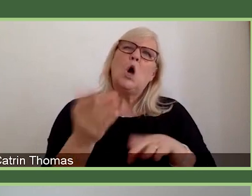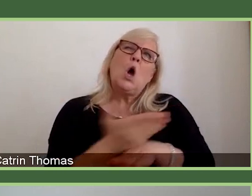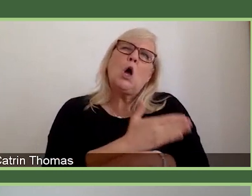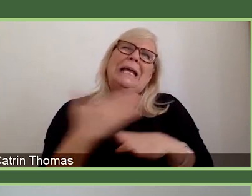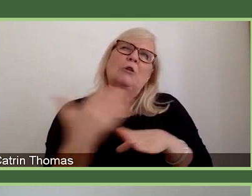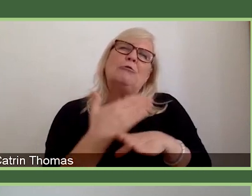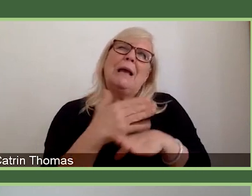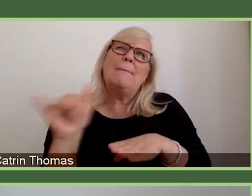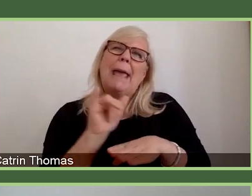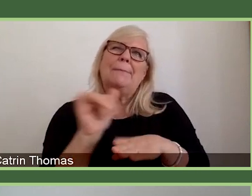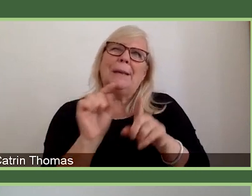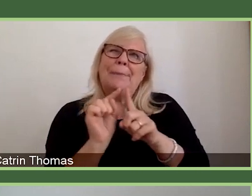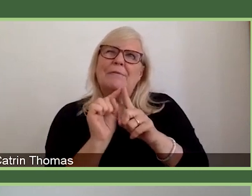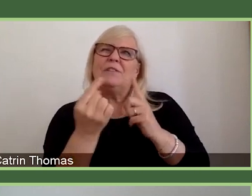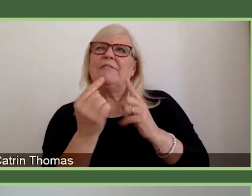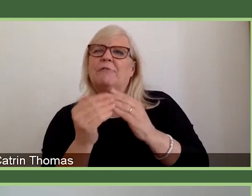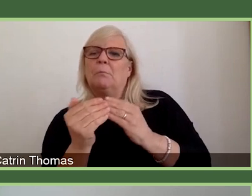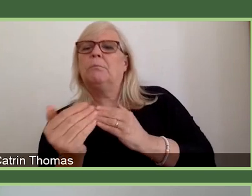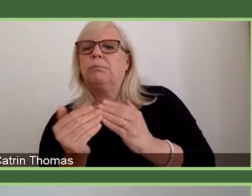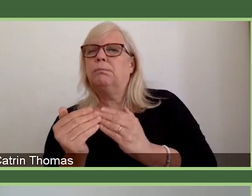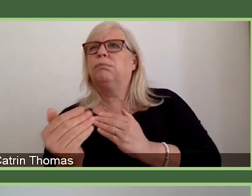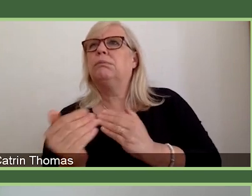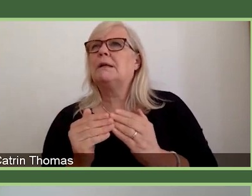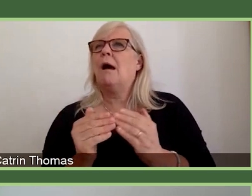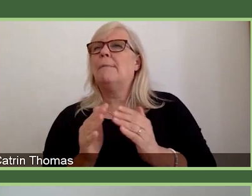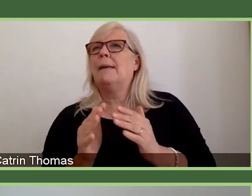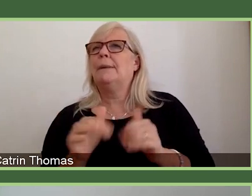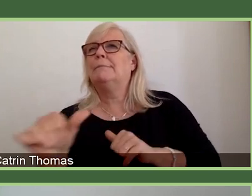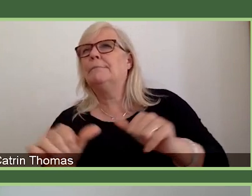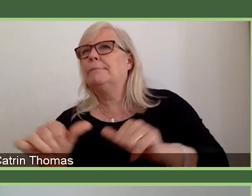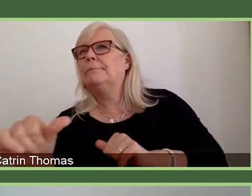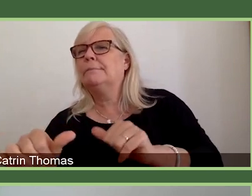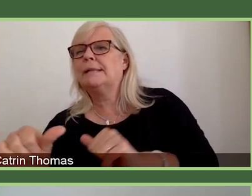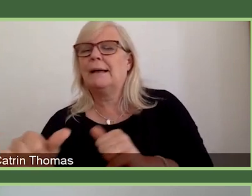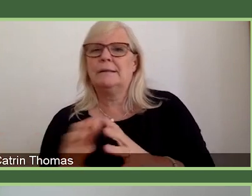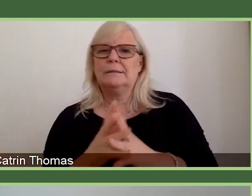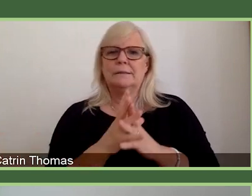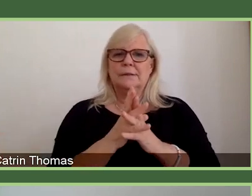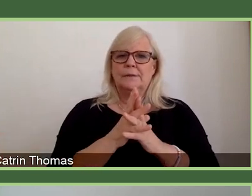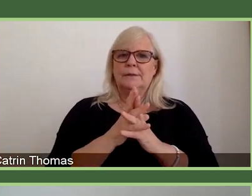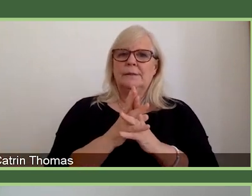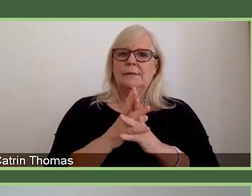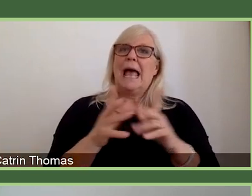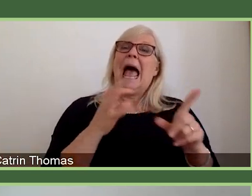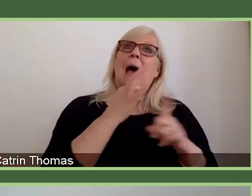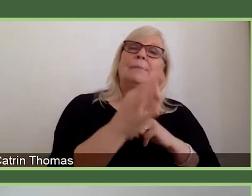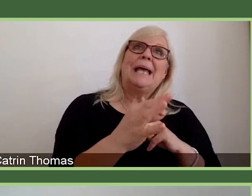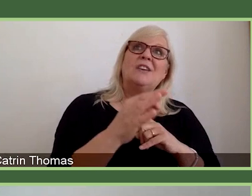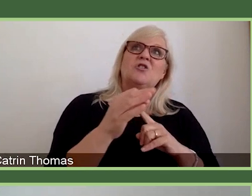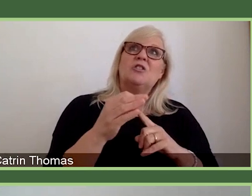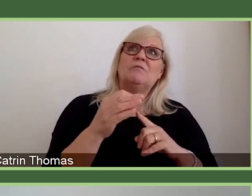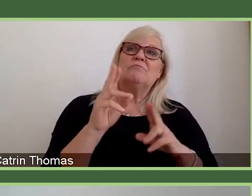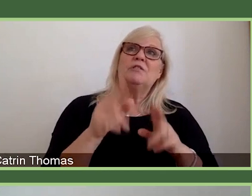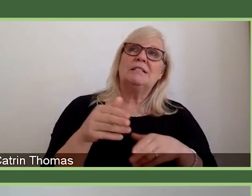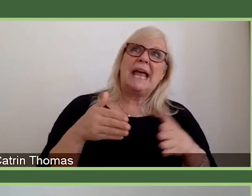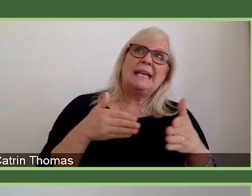career development awards and the discovery awards. The application deadlines will be the end of October, beginning of